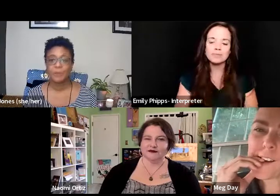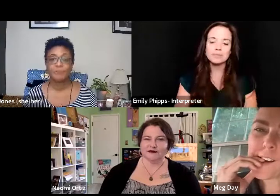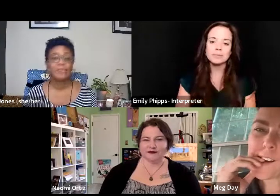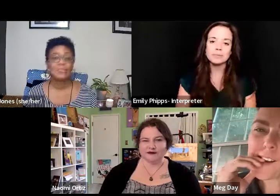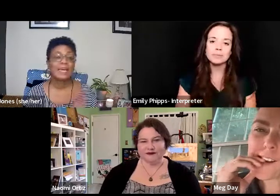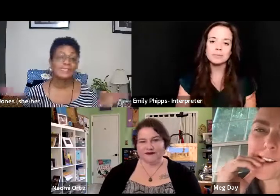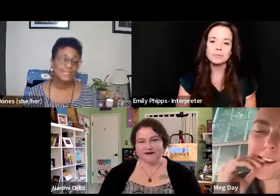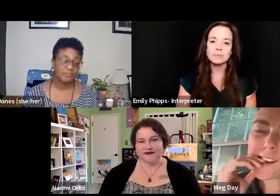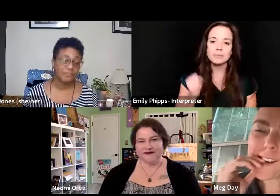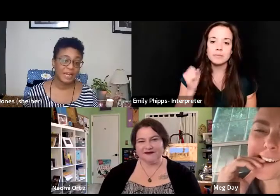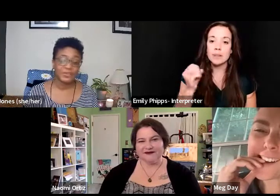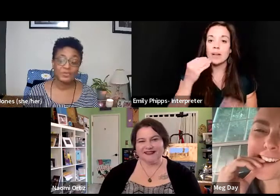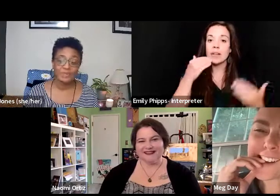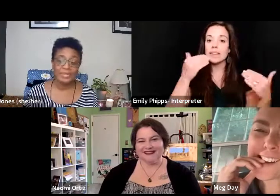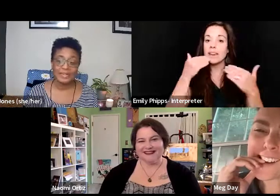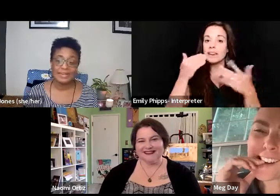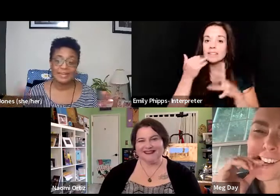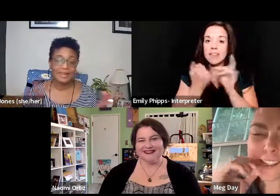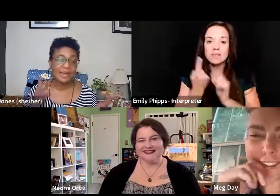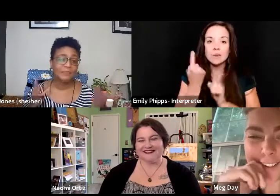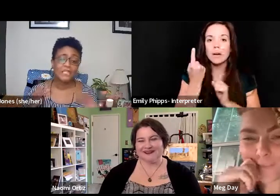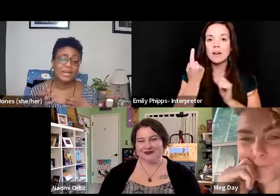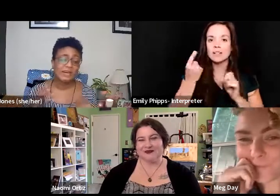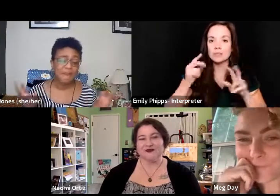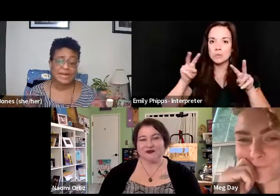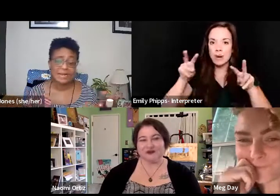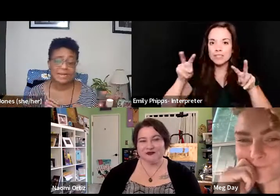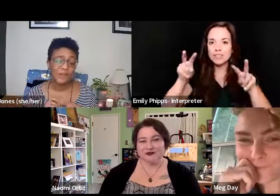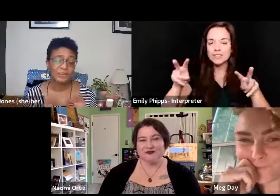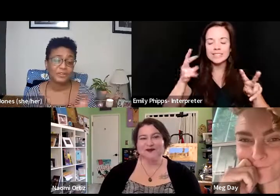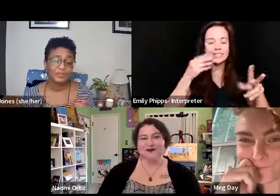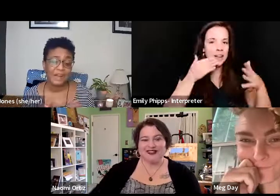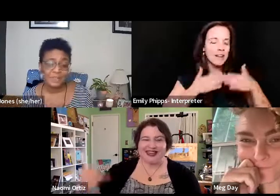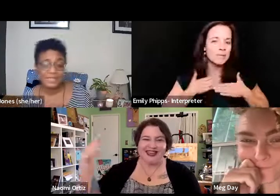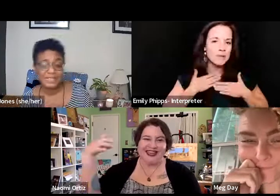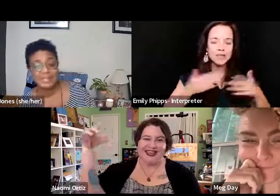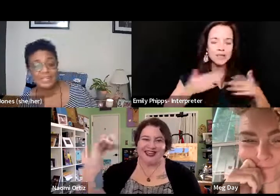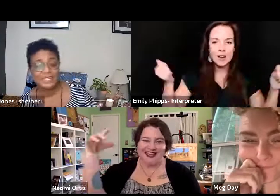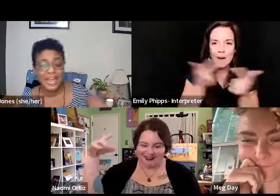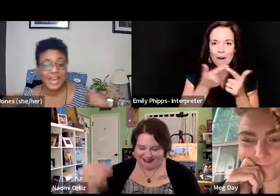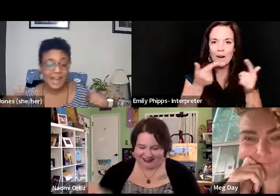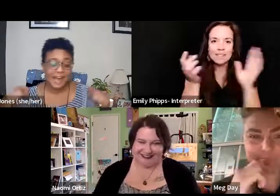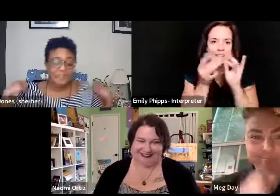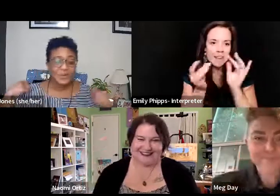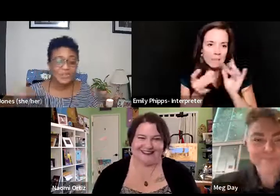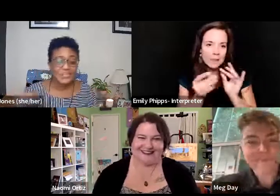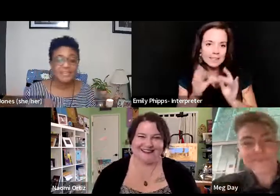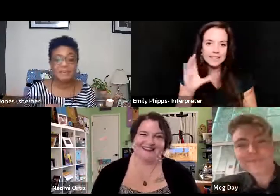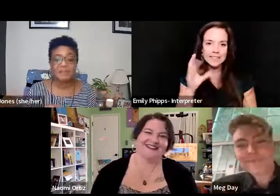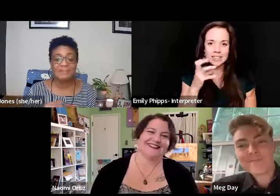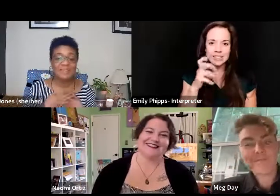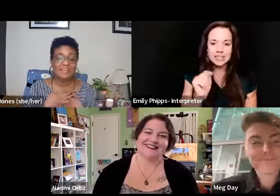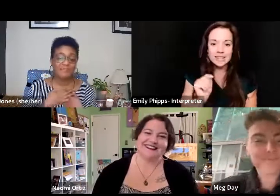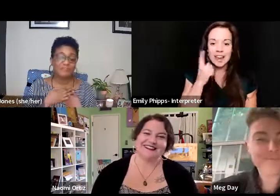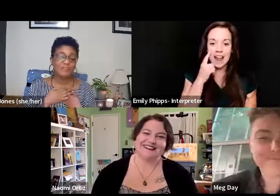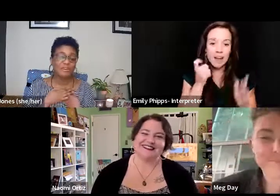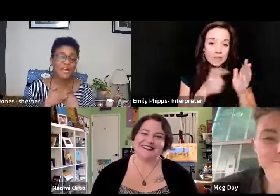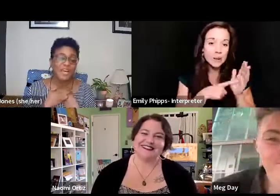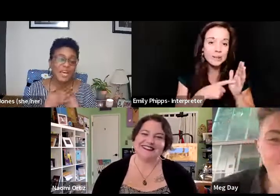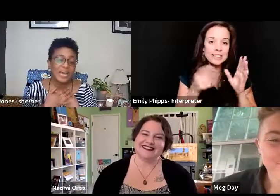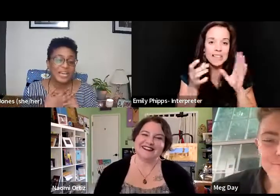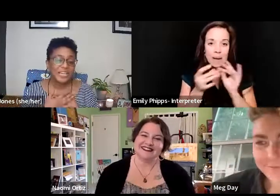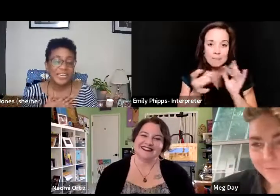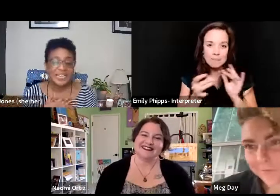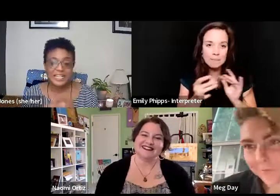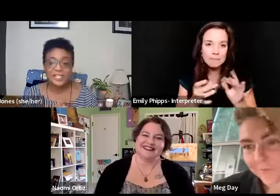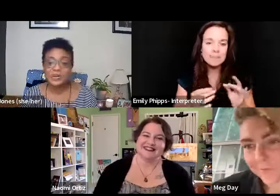So thanks to everybody who tuned in. I appreciate everybody, all of your little comments in the chat. I have noticed them. Thank you for